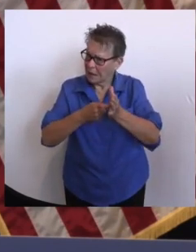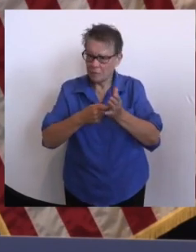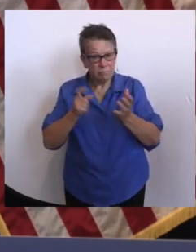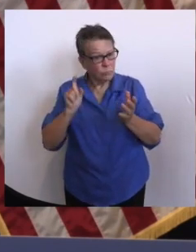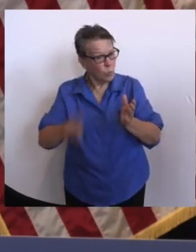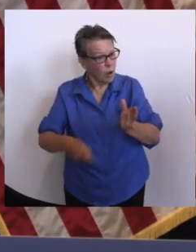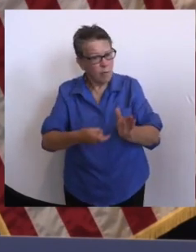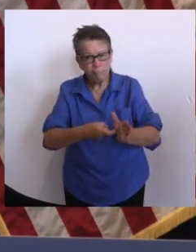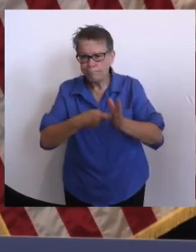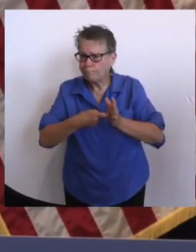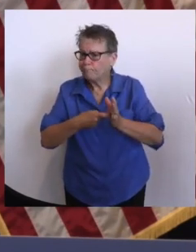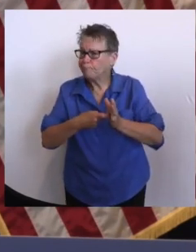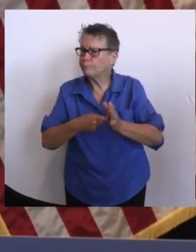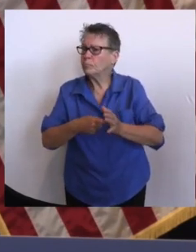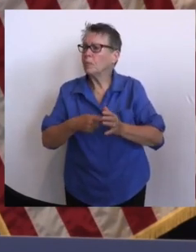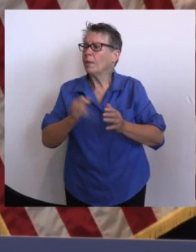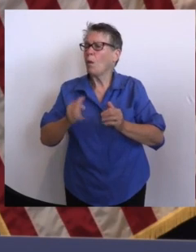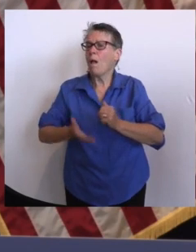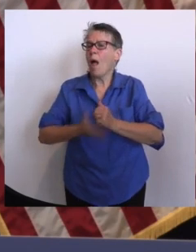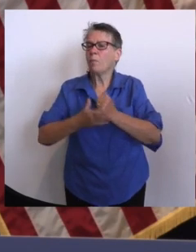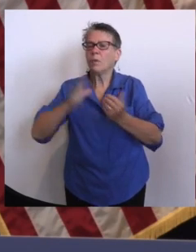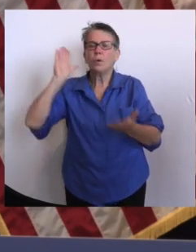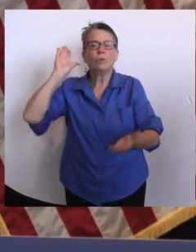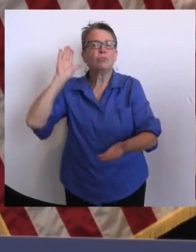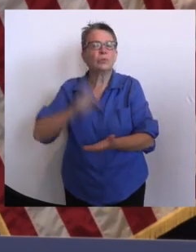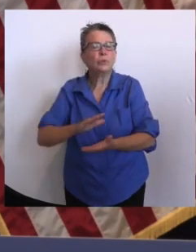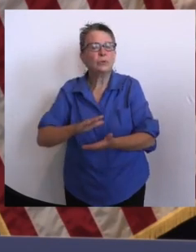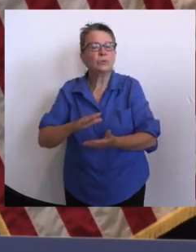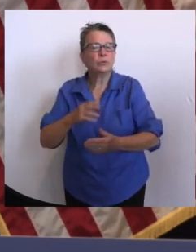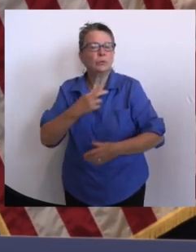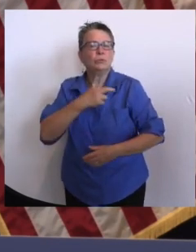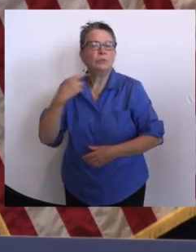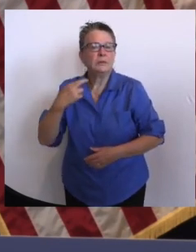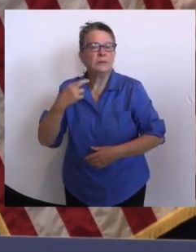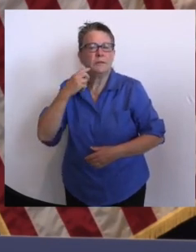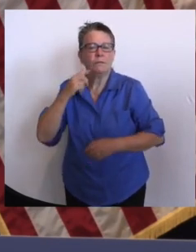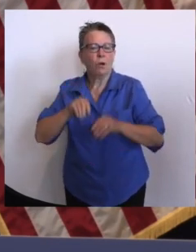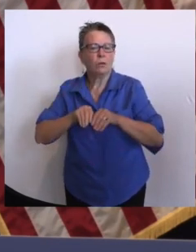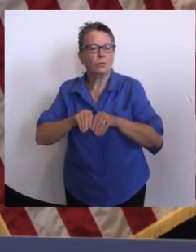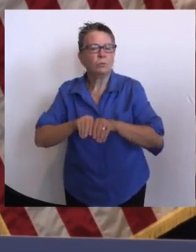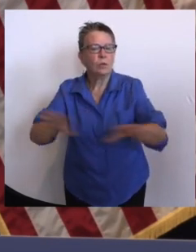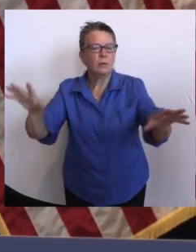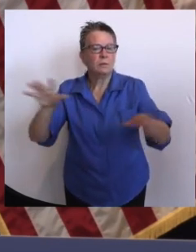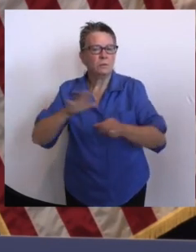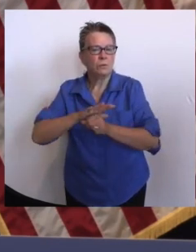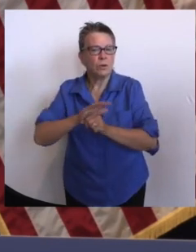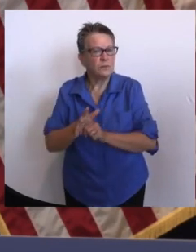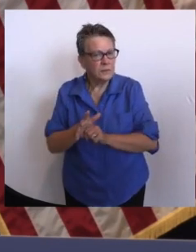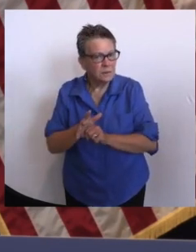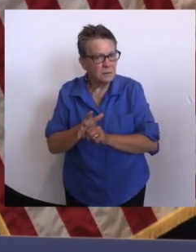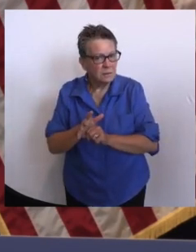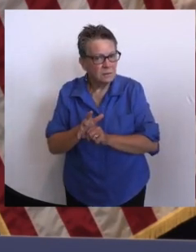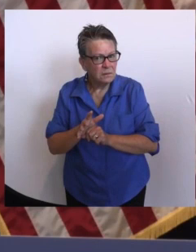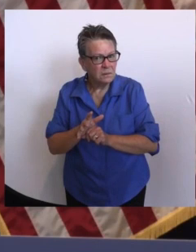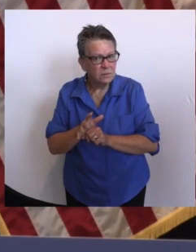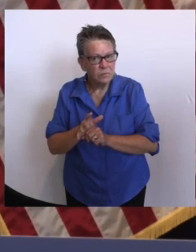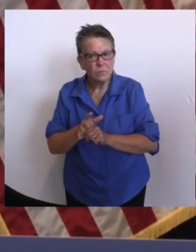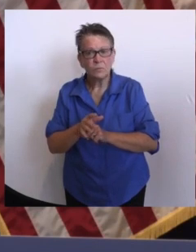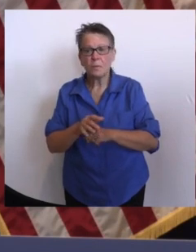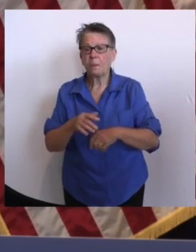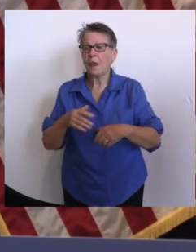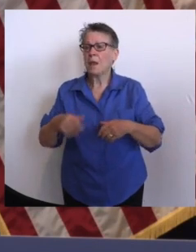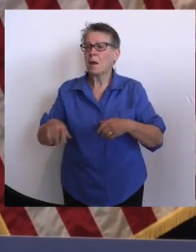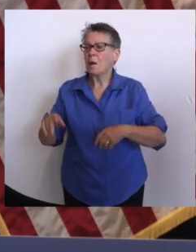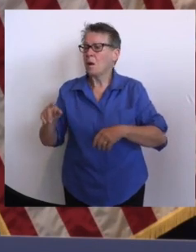of COVID-19 transmission in our communities. New Jersey has announced that all workers in preschool to grade